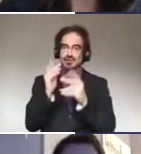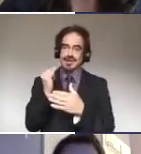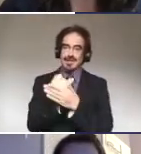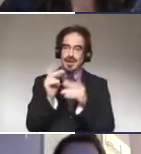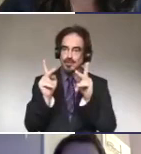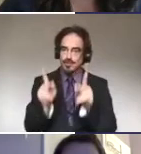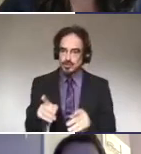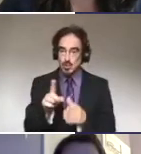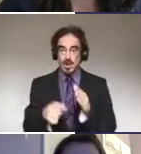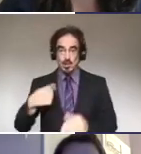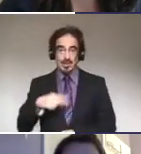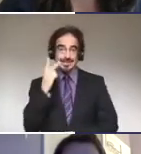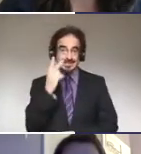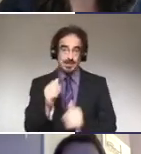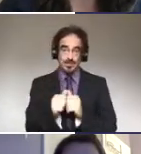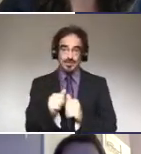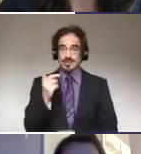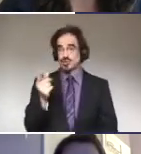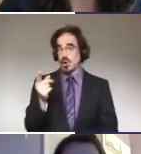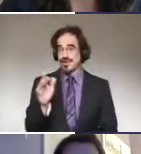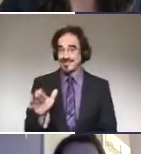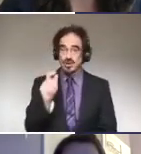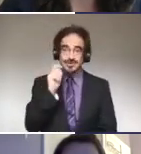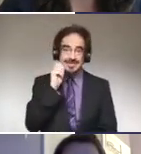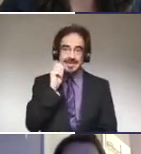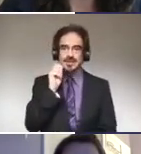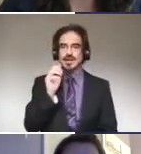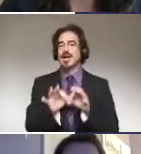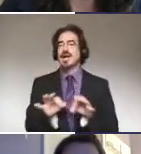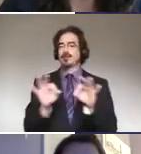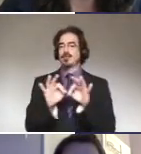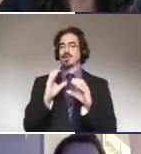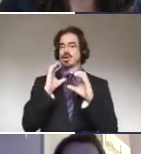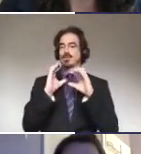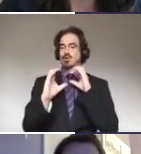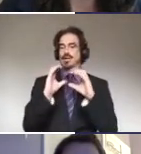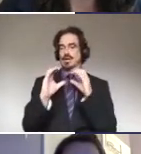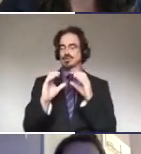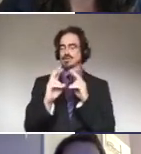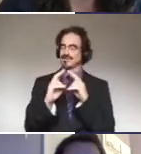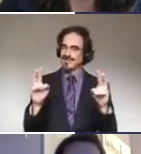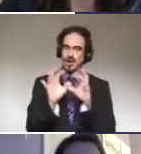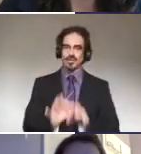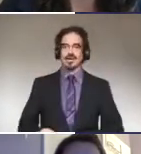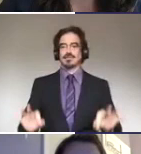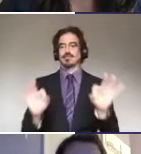on their dog's skin, it's communication. And communication is so important. I